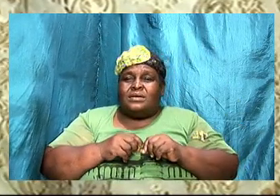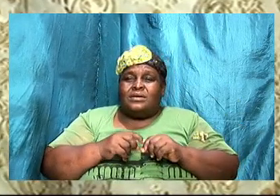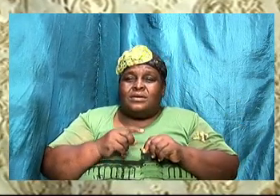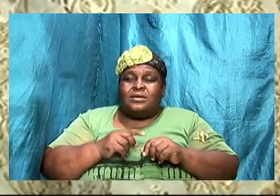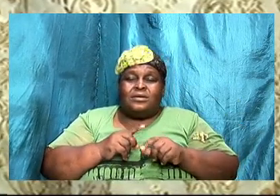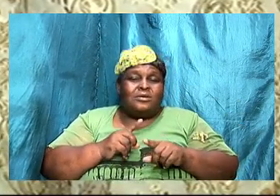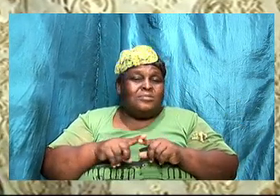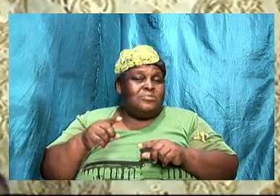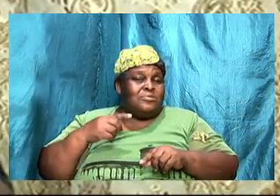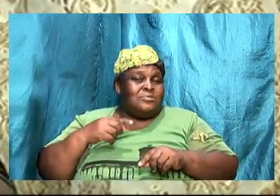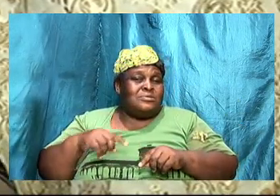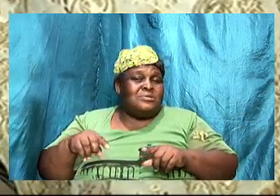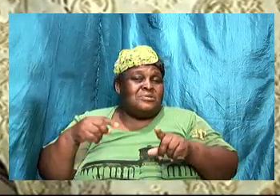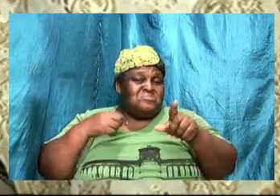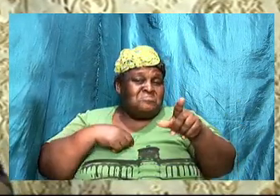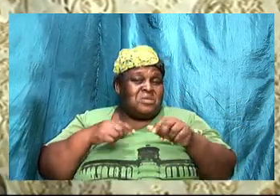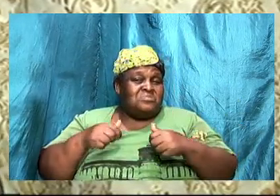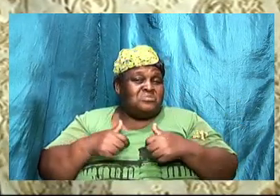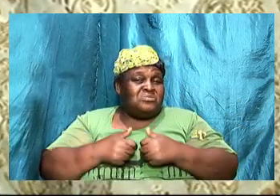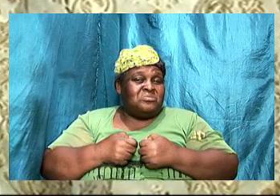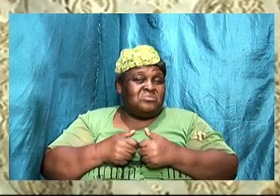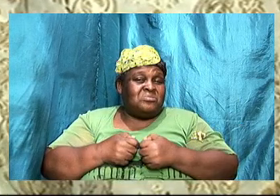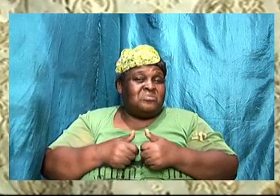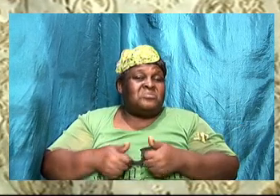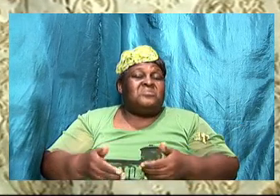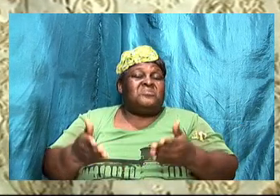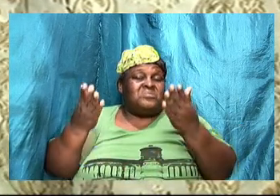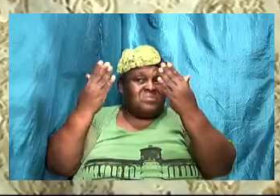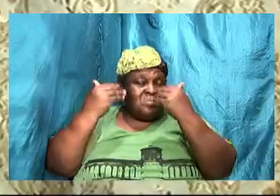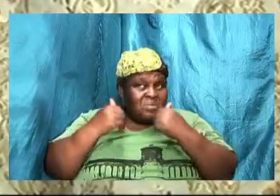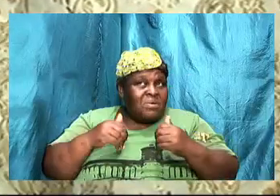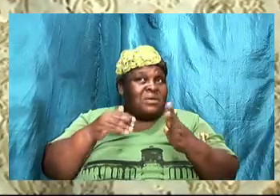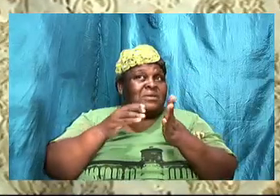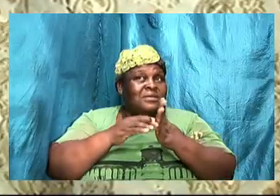the time and talk if we get back to the things that we were doing